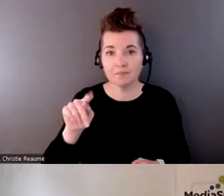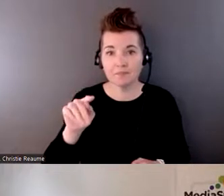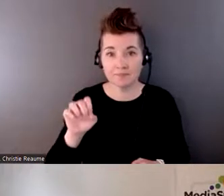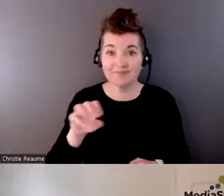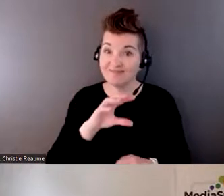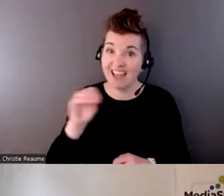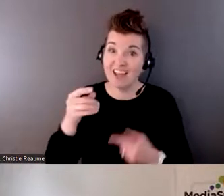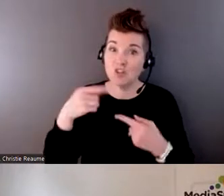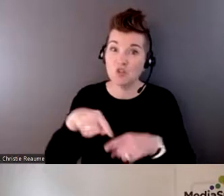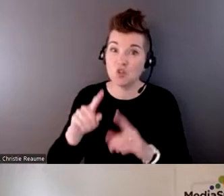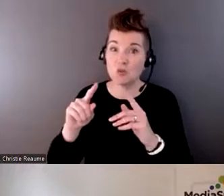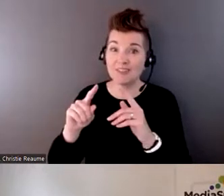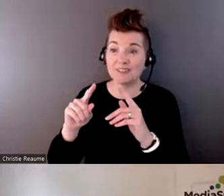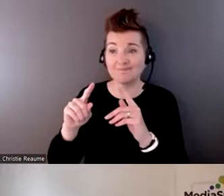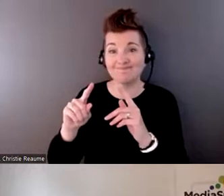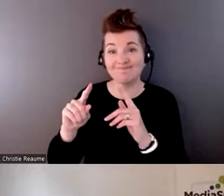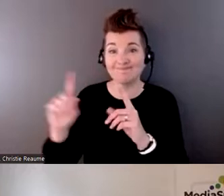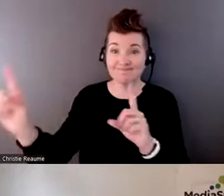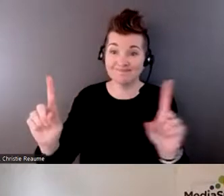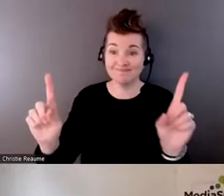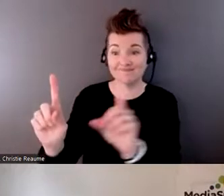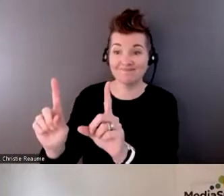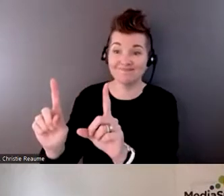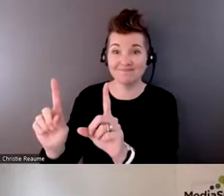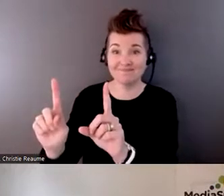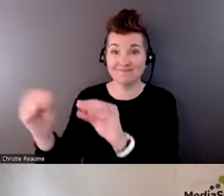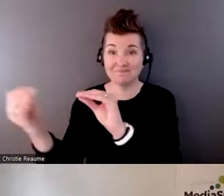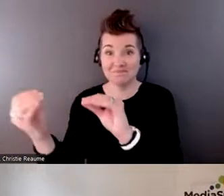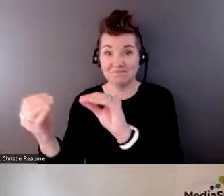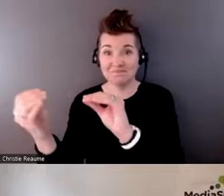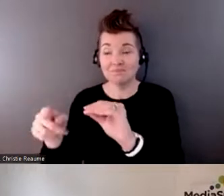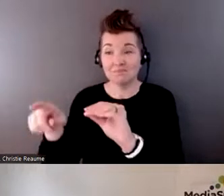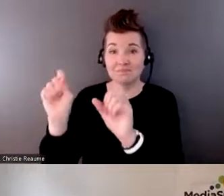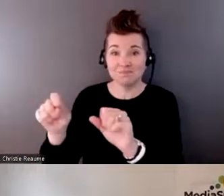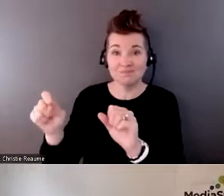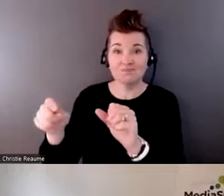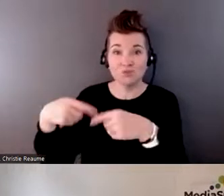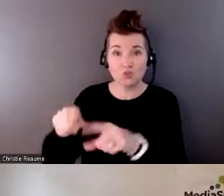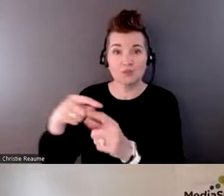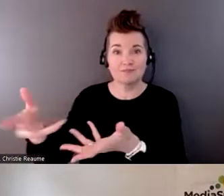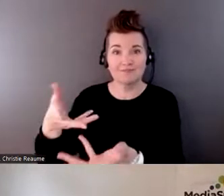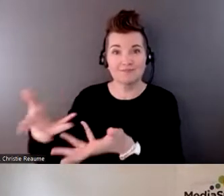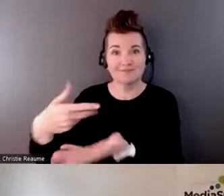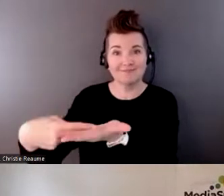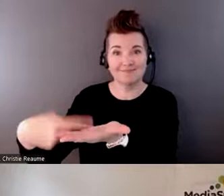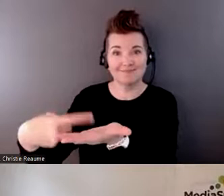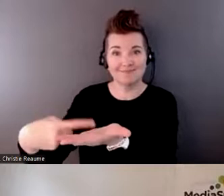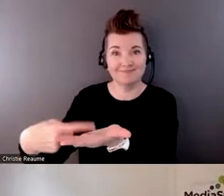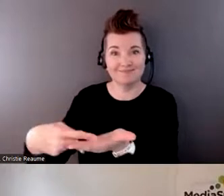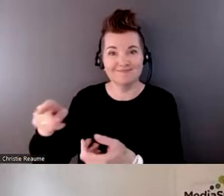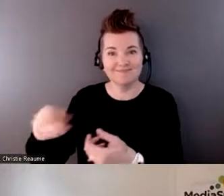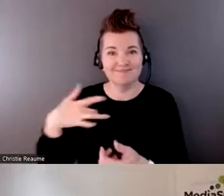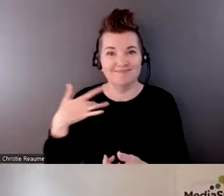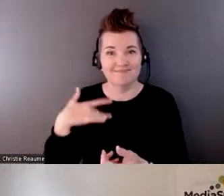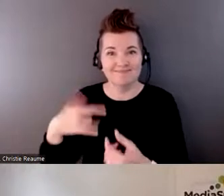activities, because it seems to be one of the keys that one of the things that emerged from the the conversation today is that sense of it's